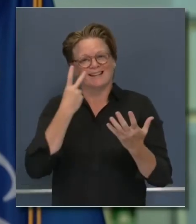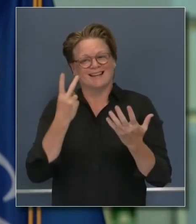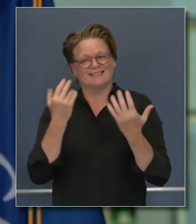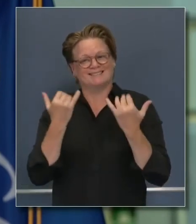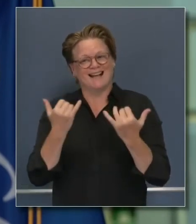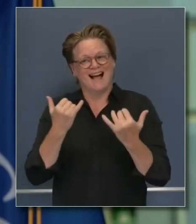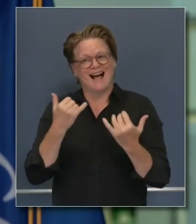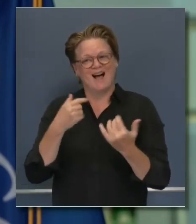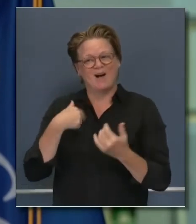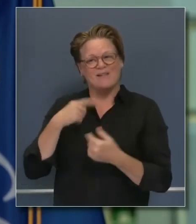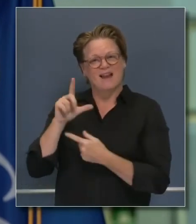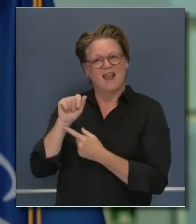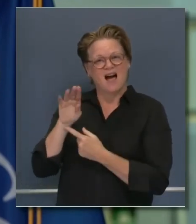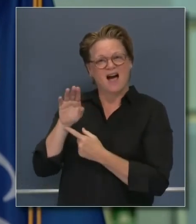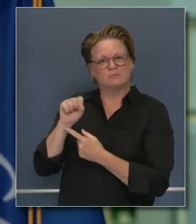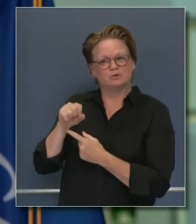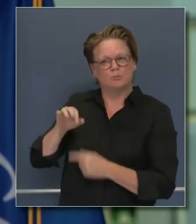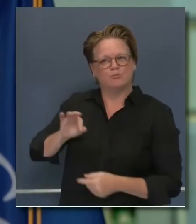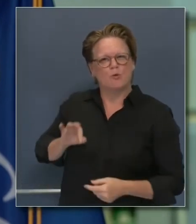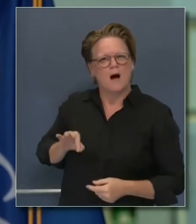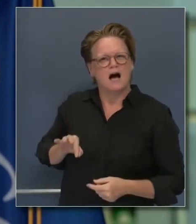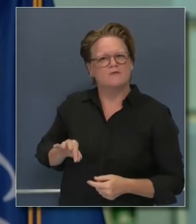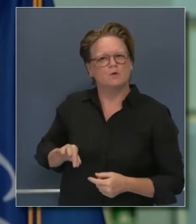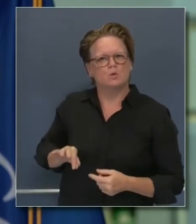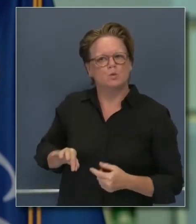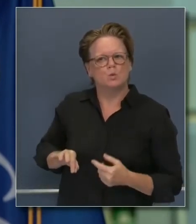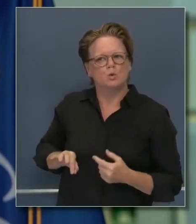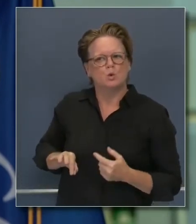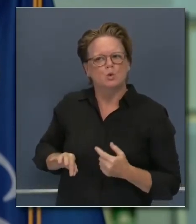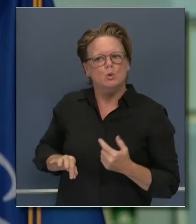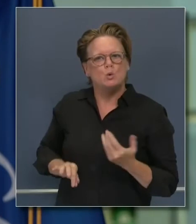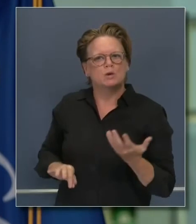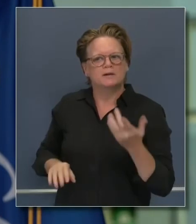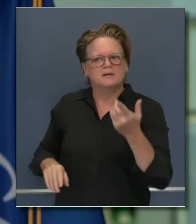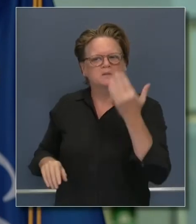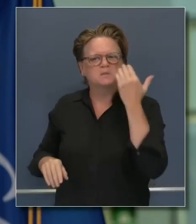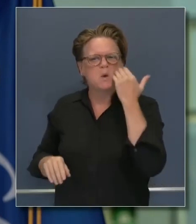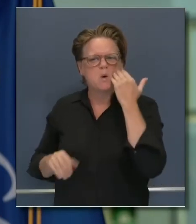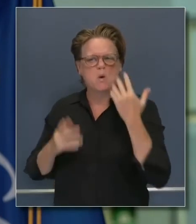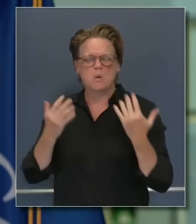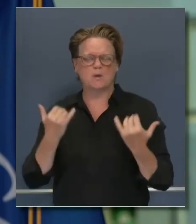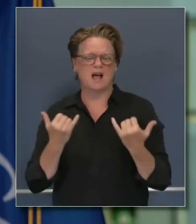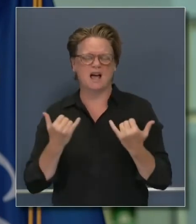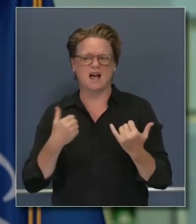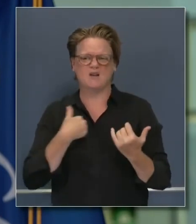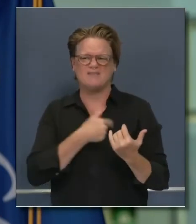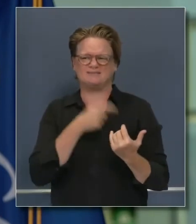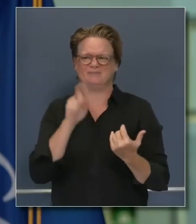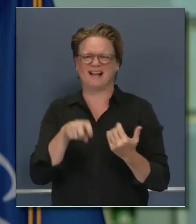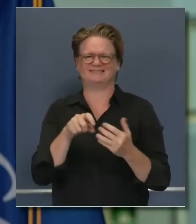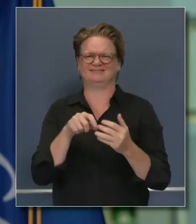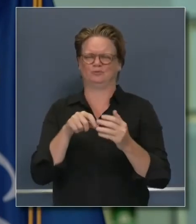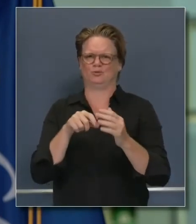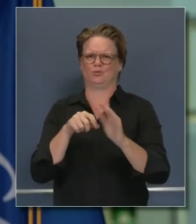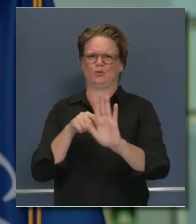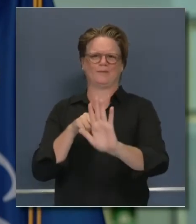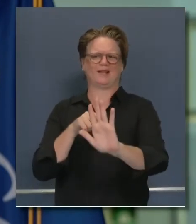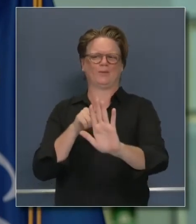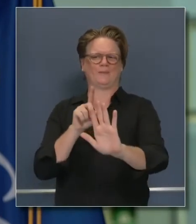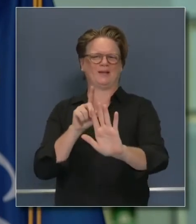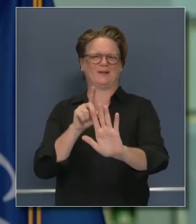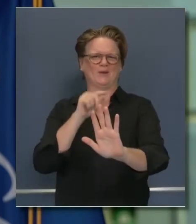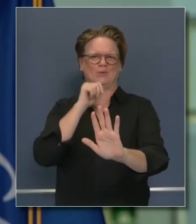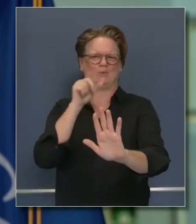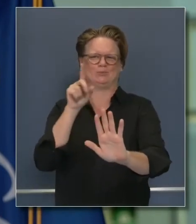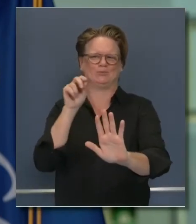I mean, it is, we're well past the point where we need to call the question, and we need to do something